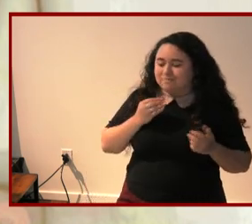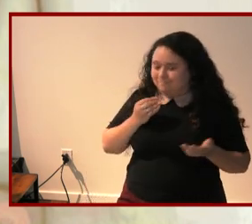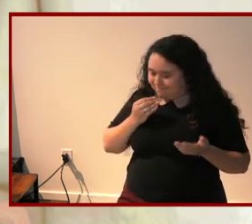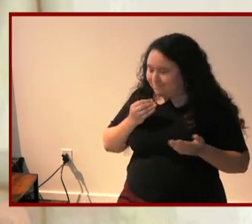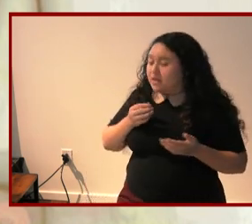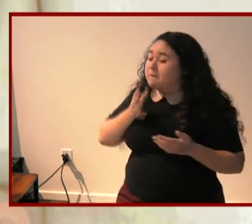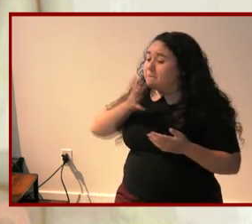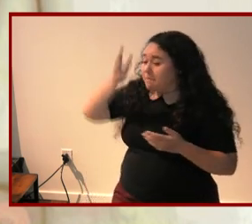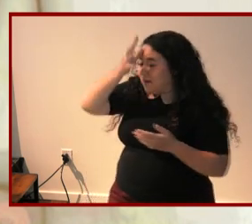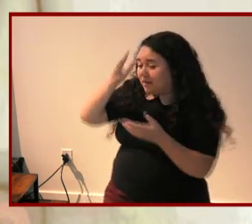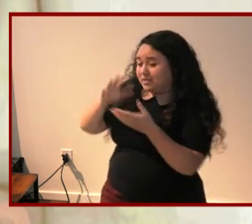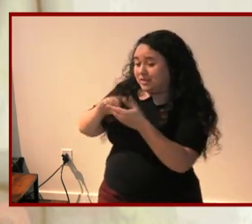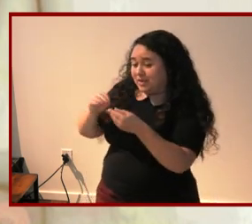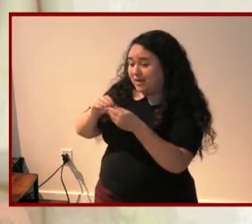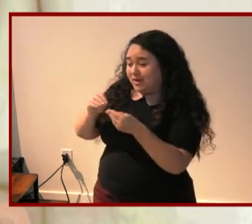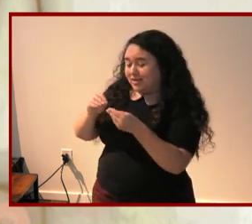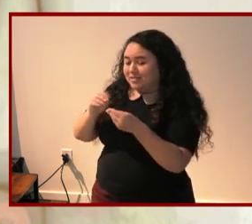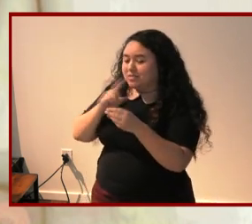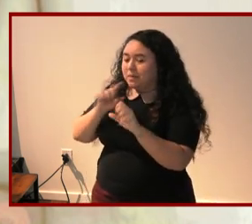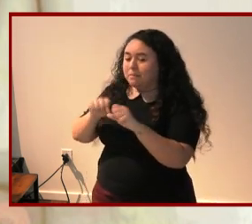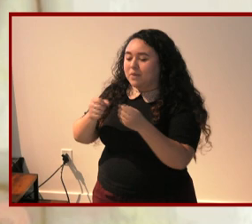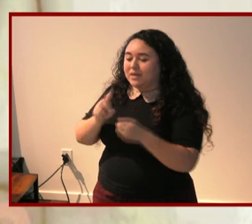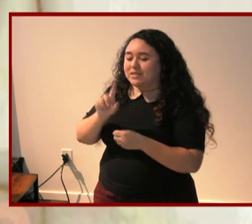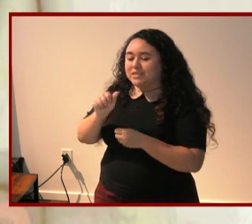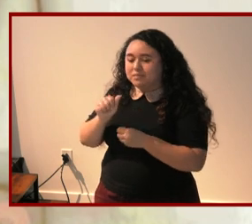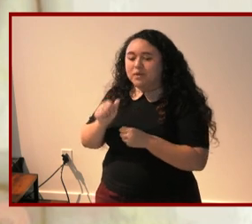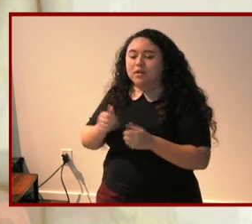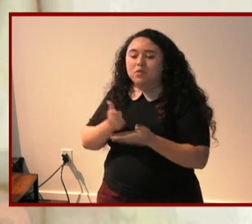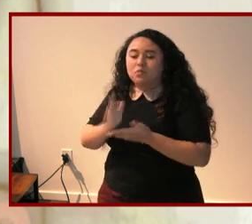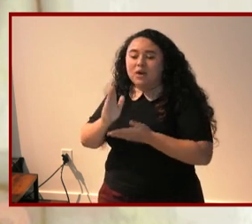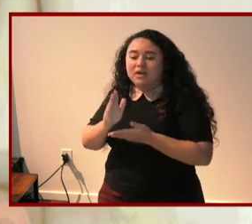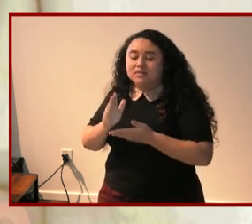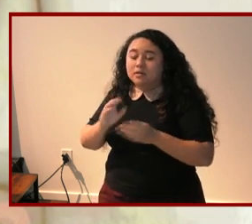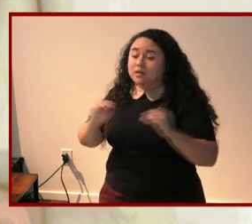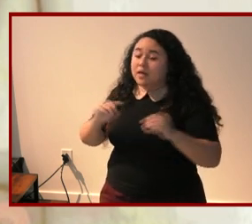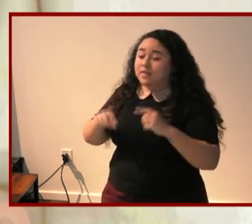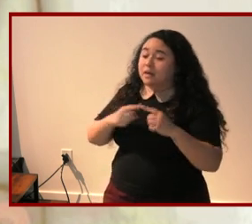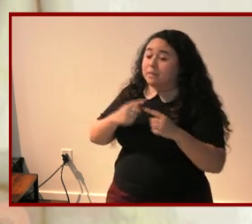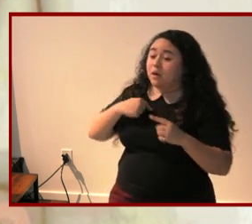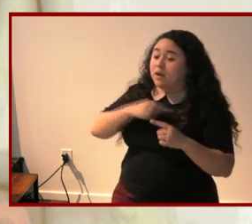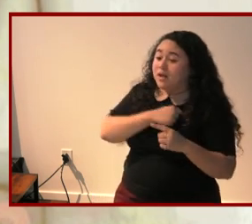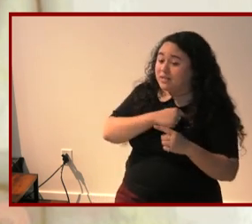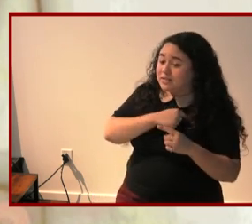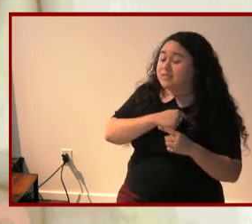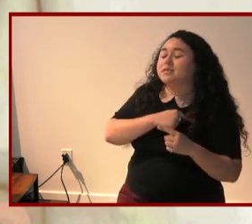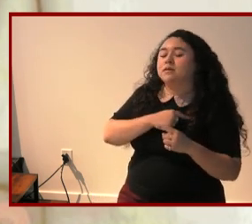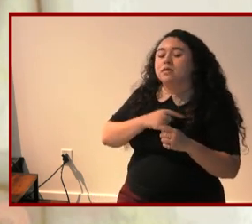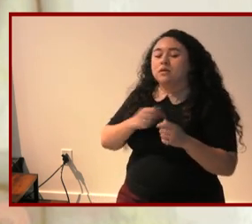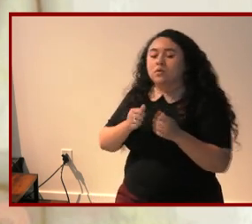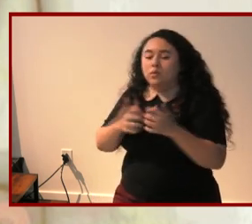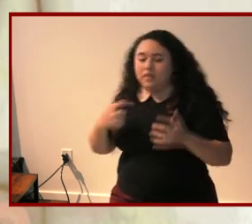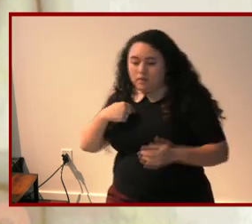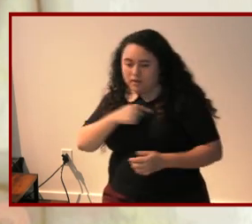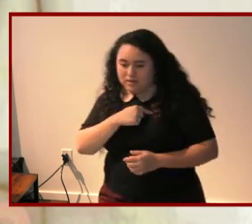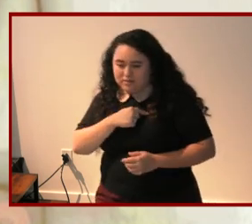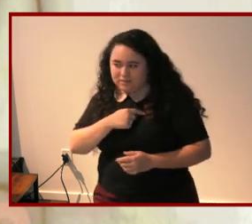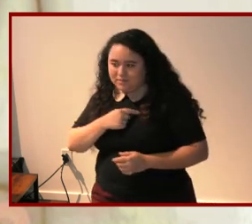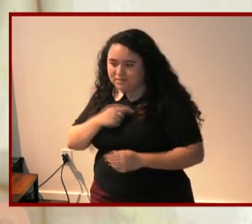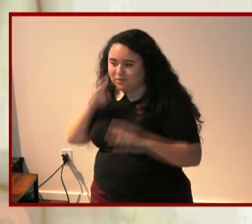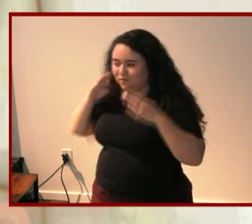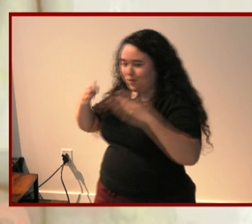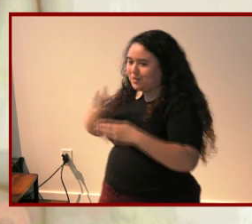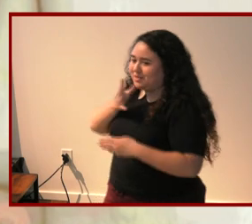parental narratives violate the disability rights mantra nothing about us without us by presenting parents parents